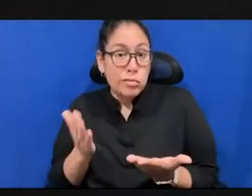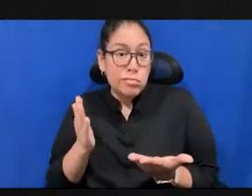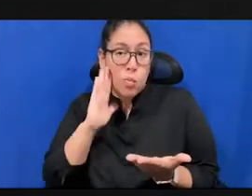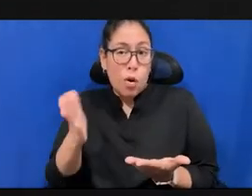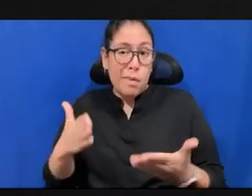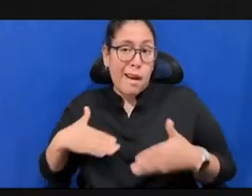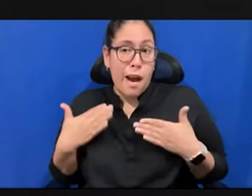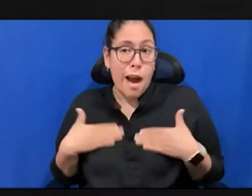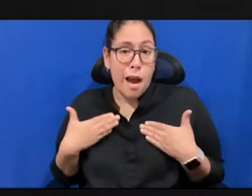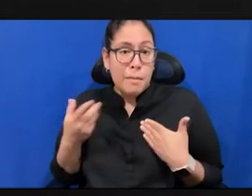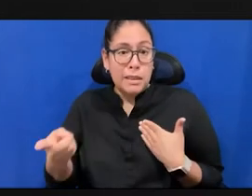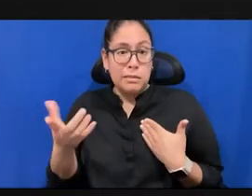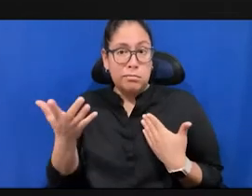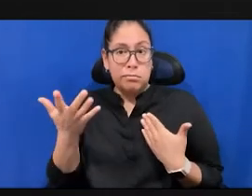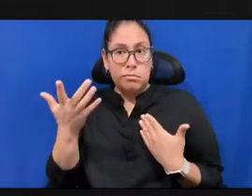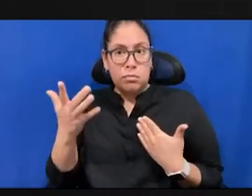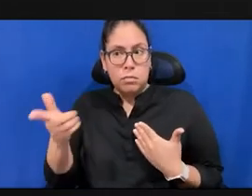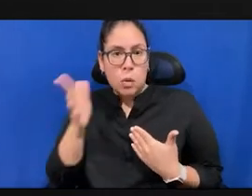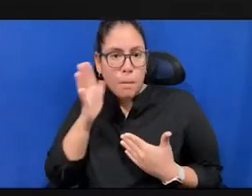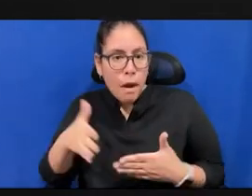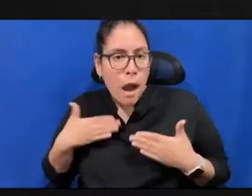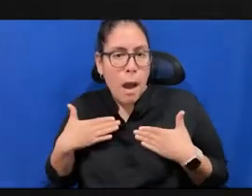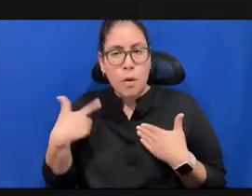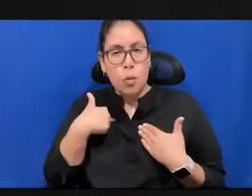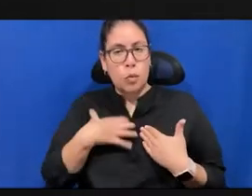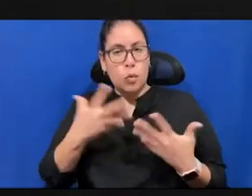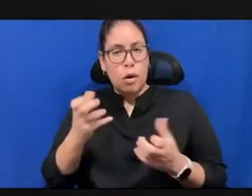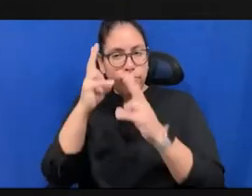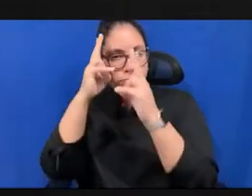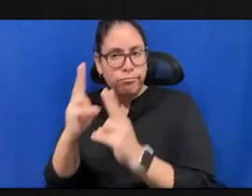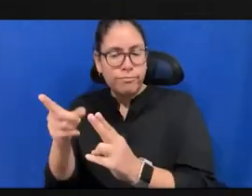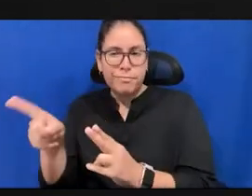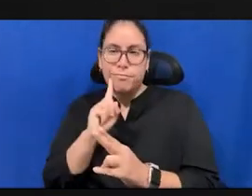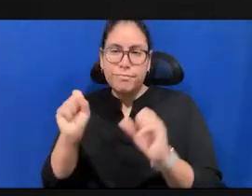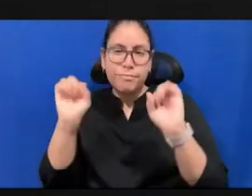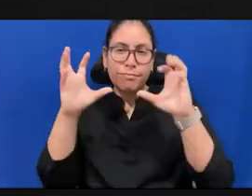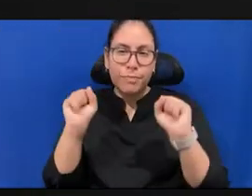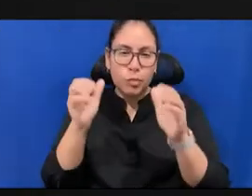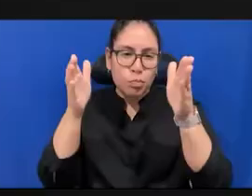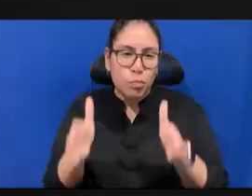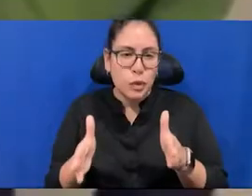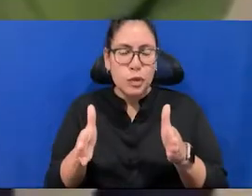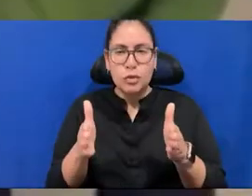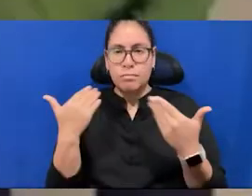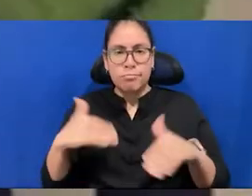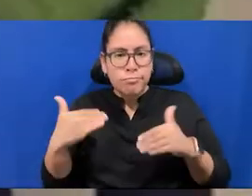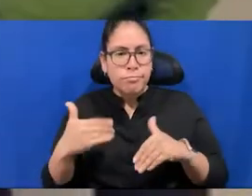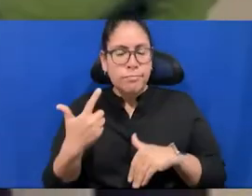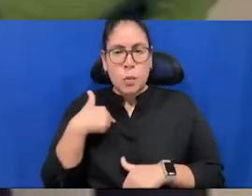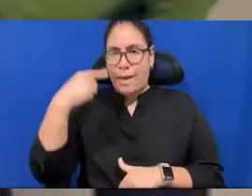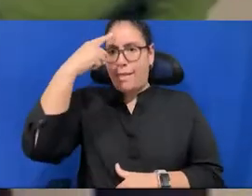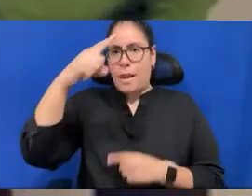and, uh, he was a fantastic person. I think so was so visionary and rethinking all about, uh, you know,